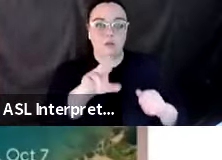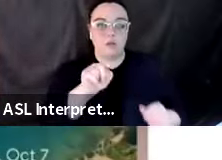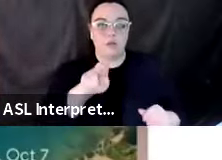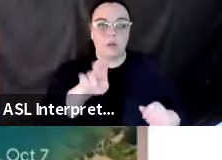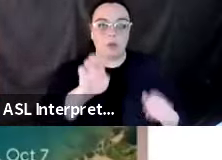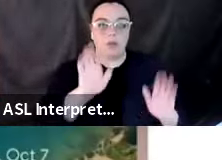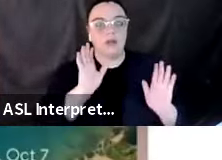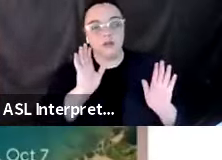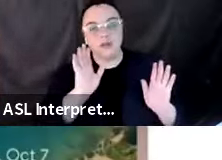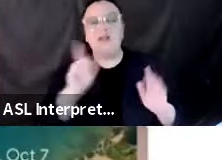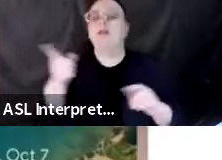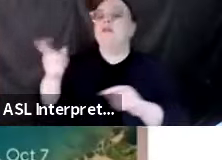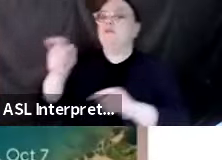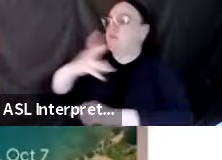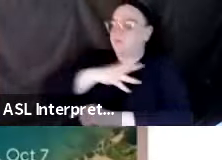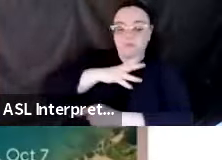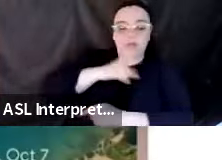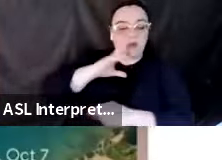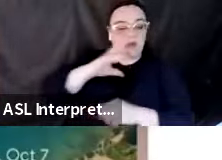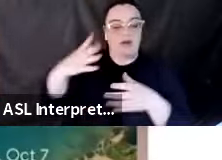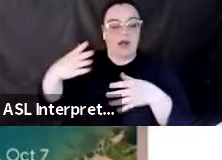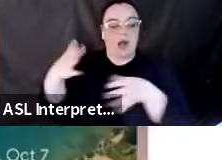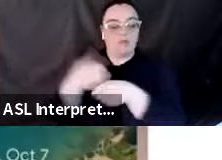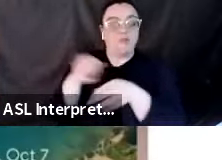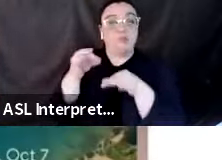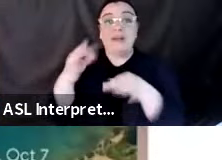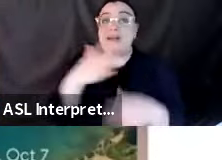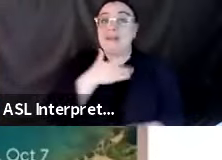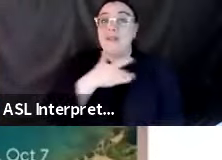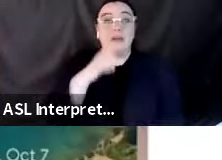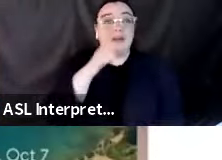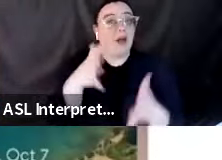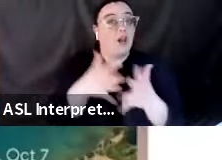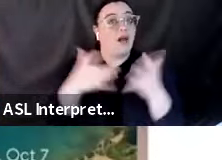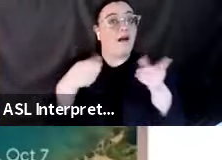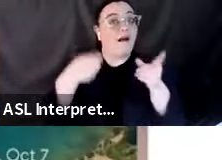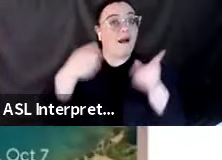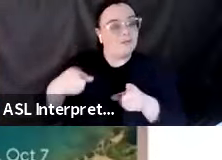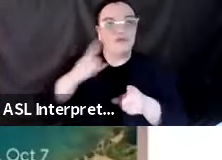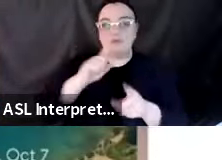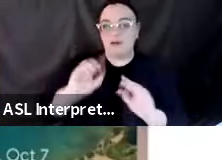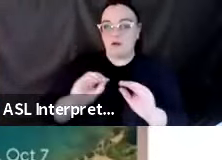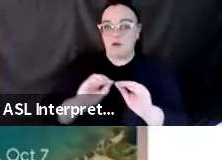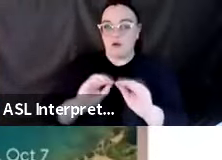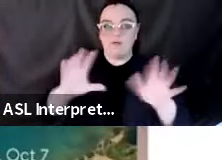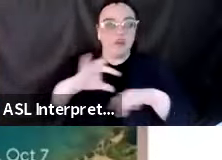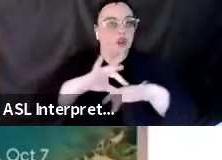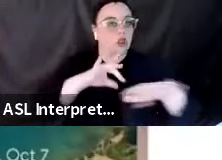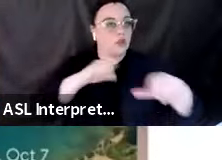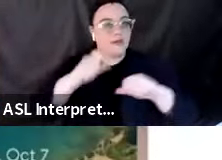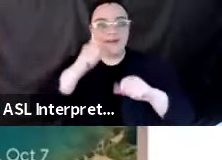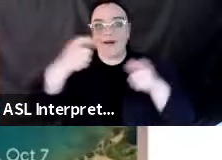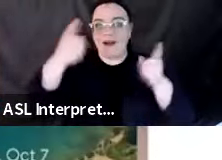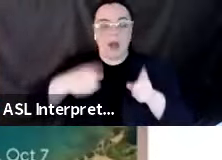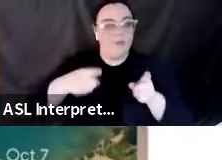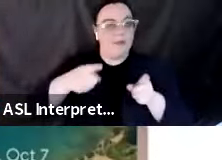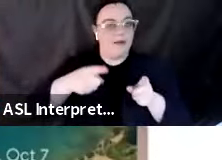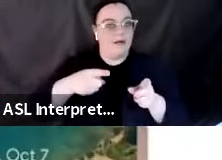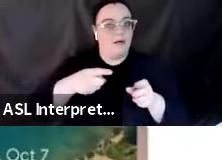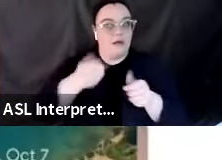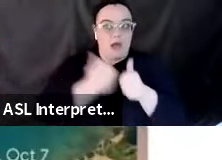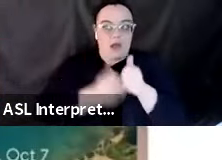So normally there's not a ton of activity happen because, obviously, earthquakes don't happen at every moment of the day.